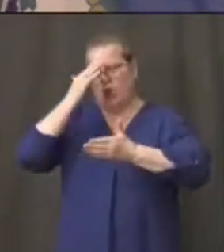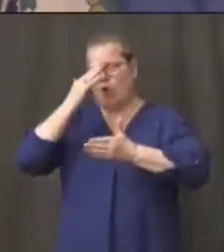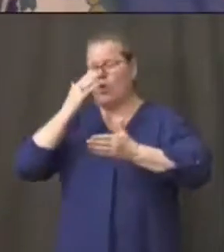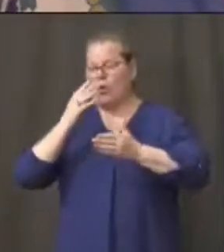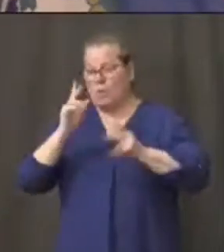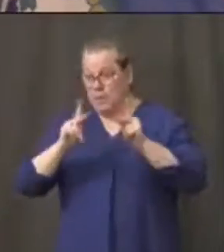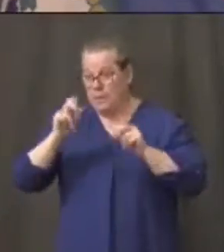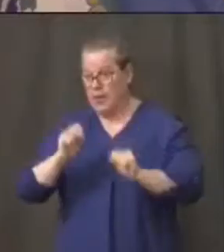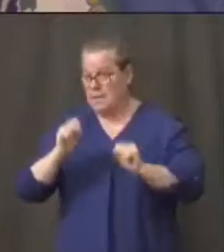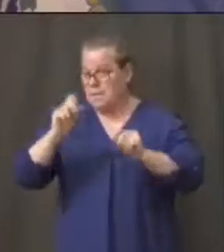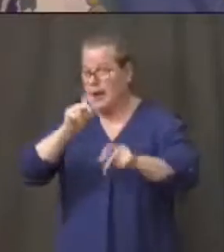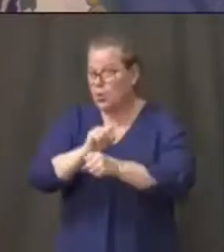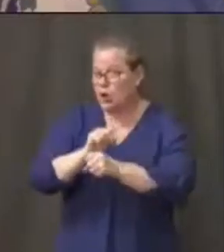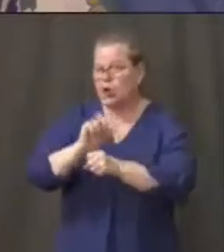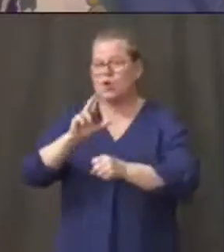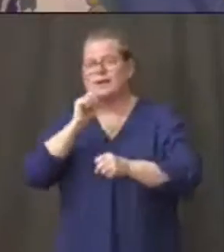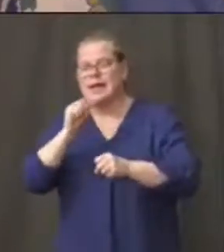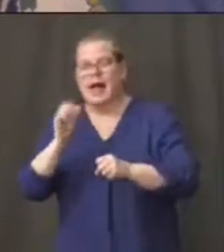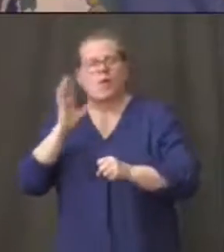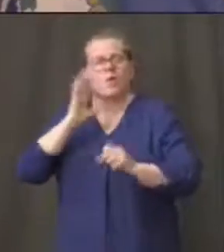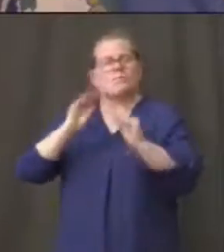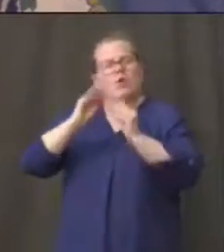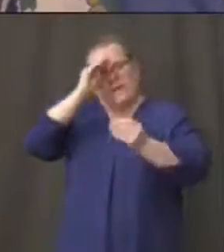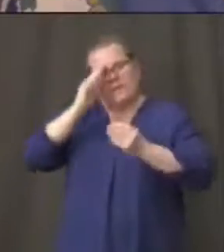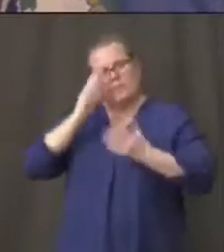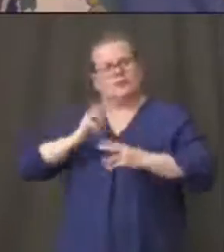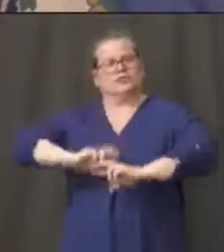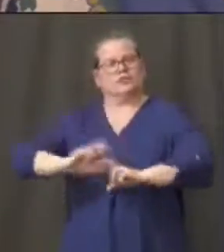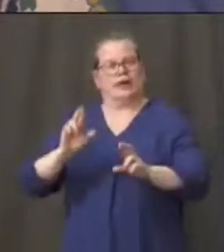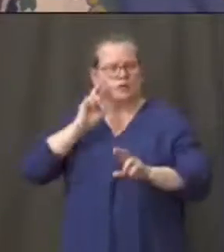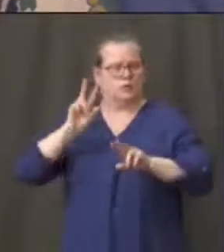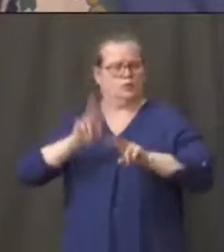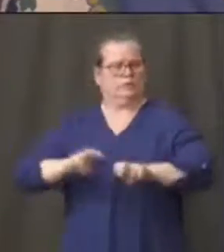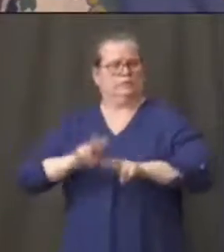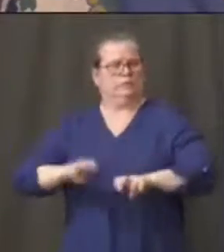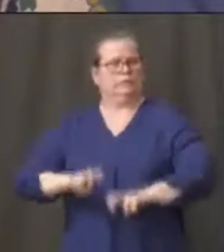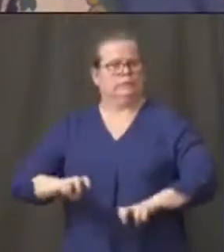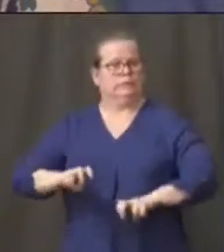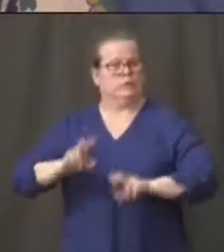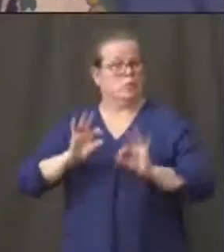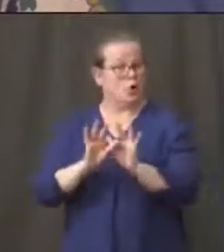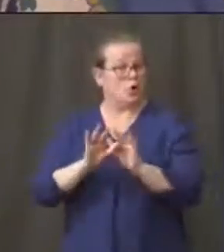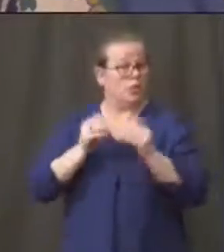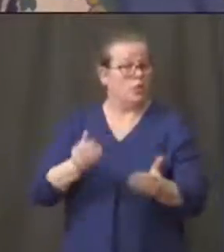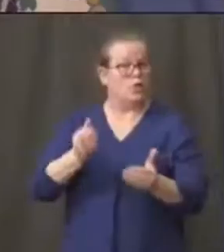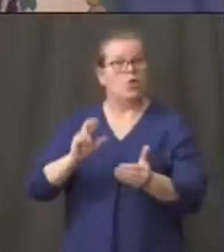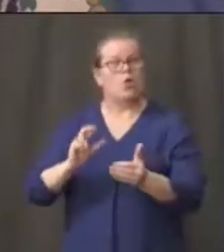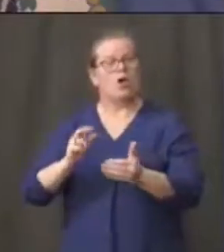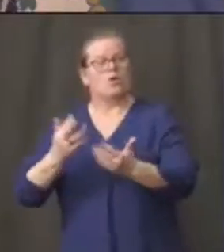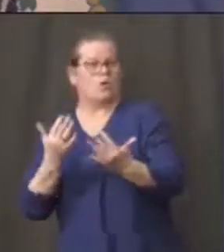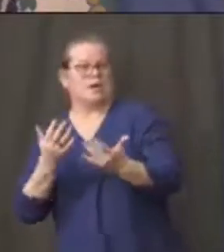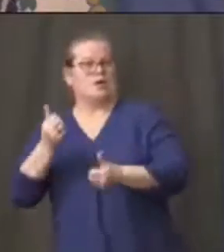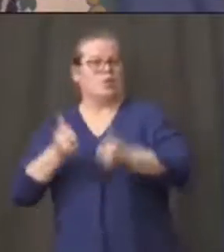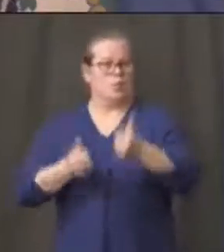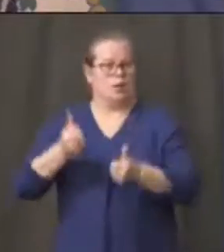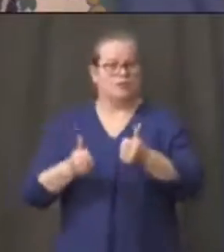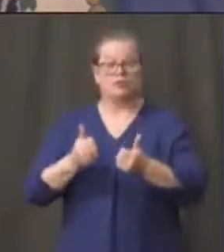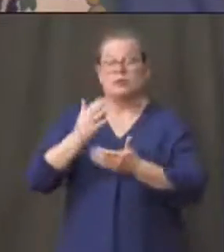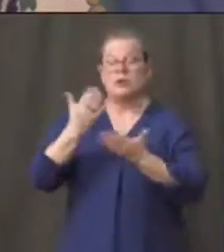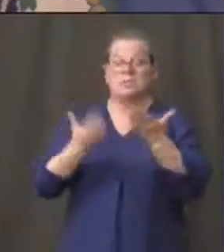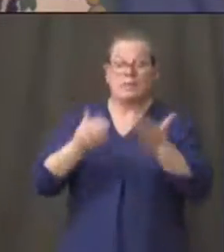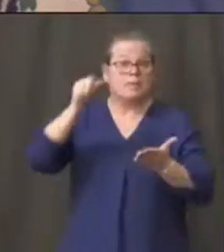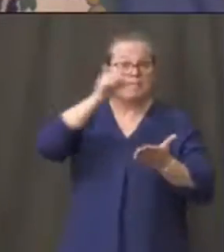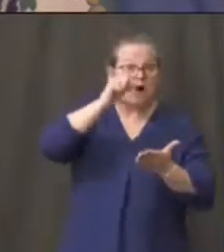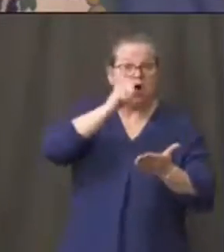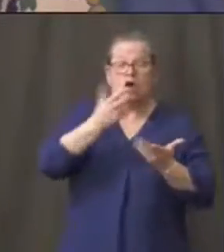uh you know key businesses restaurants bars and the such since there's some things that require a lot of social interaction where it does make sense